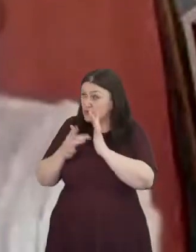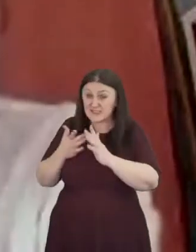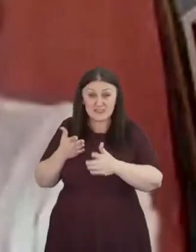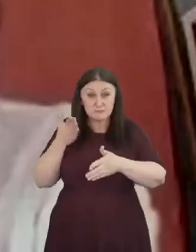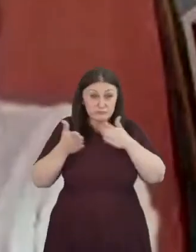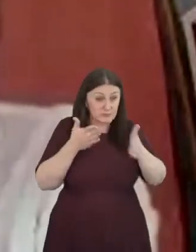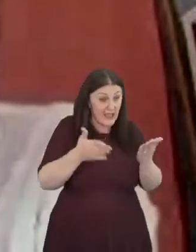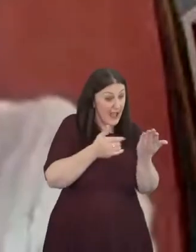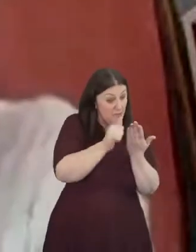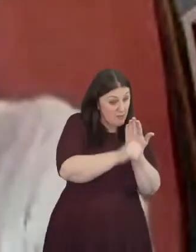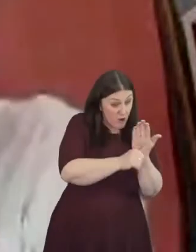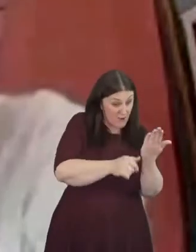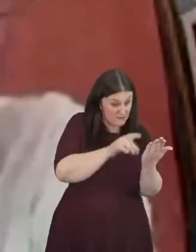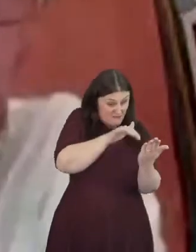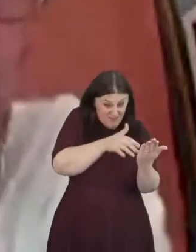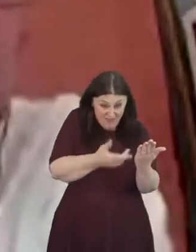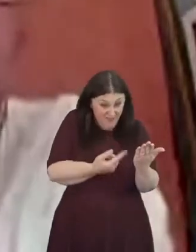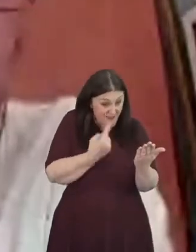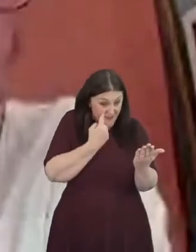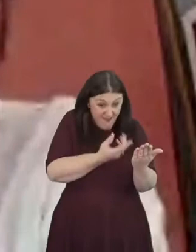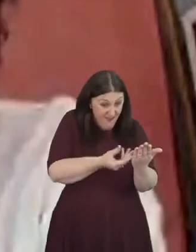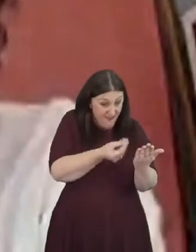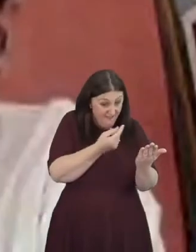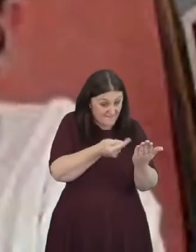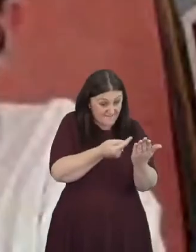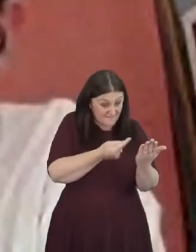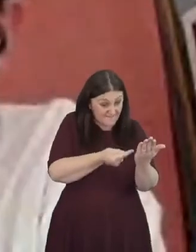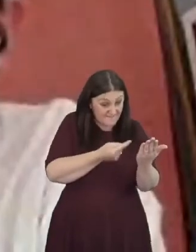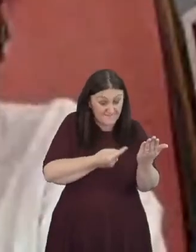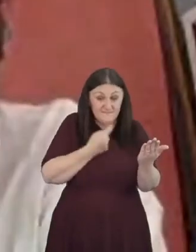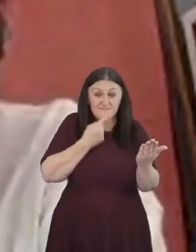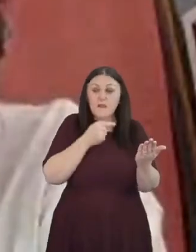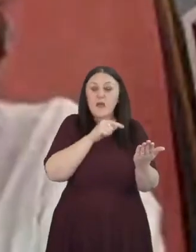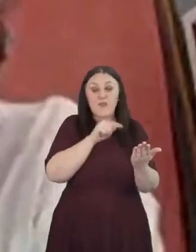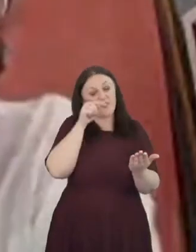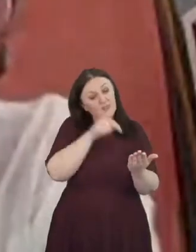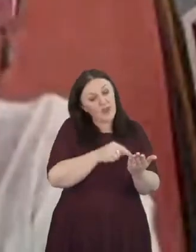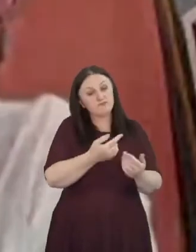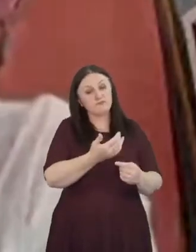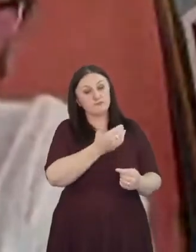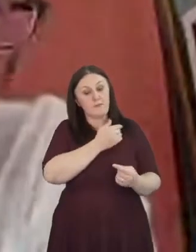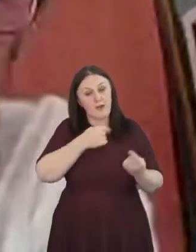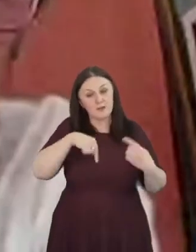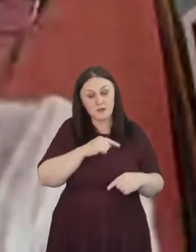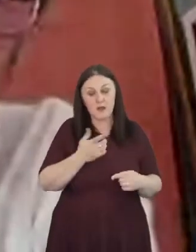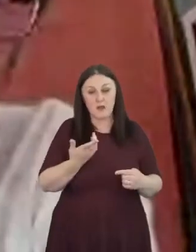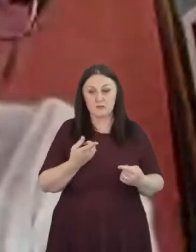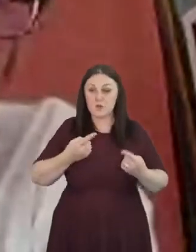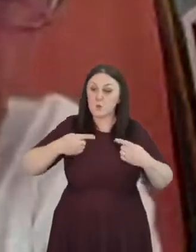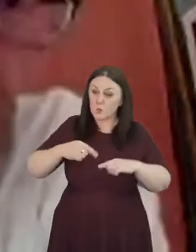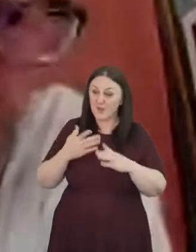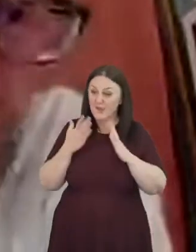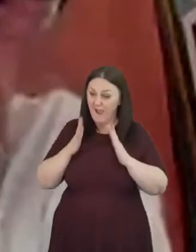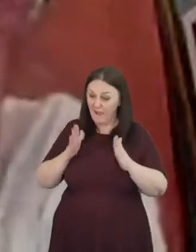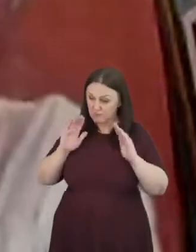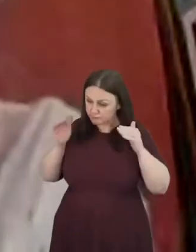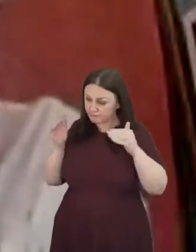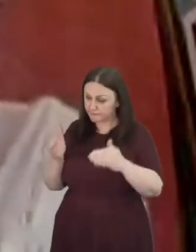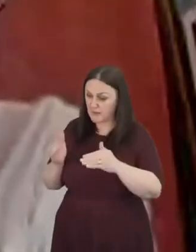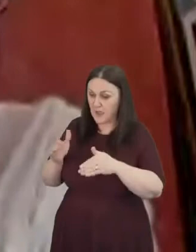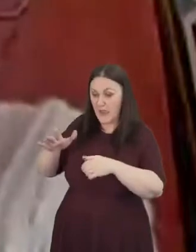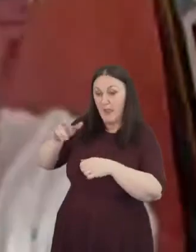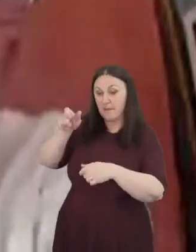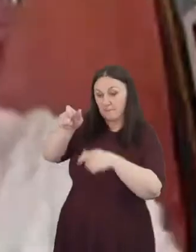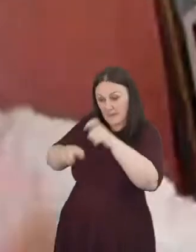are written out of and they remind us that we need to love a people in a place just as jesus